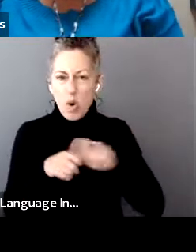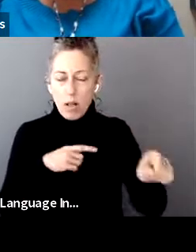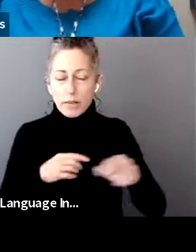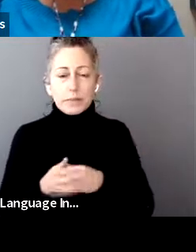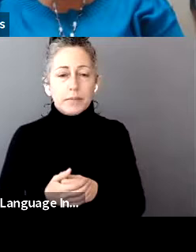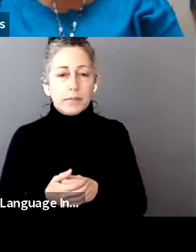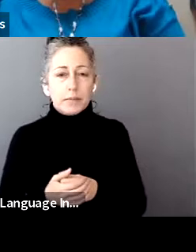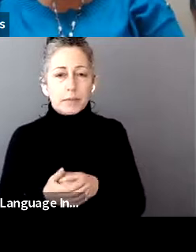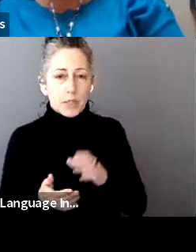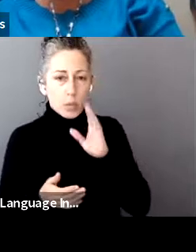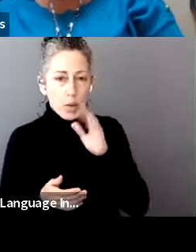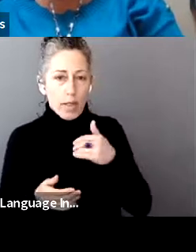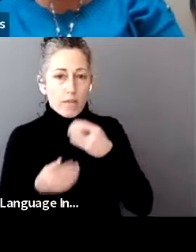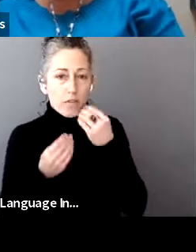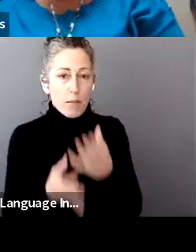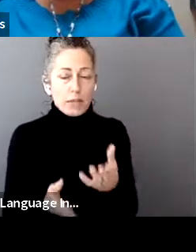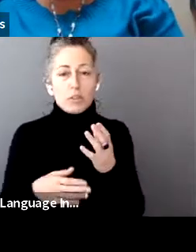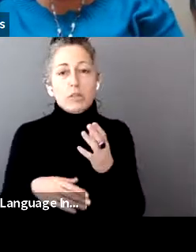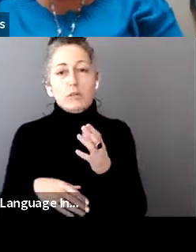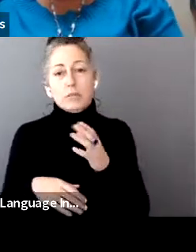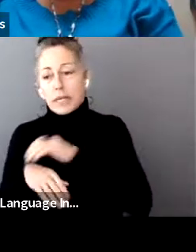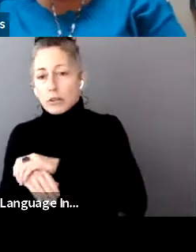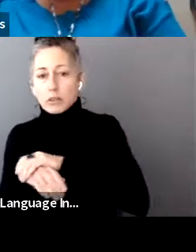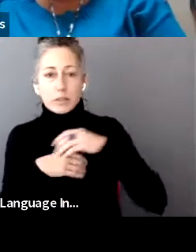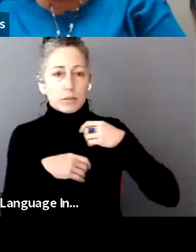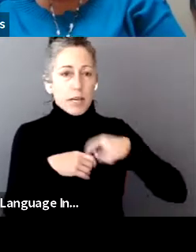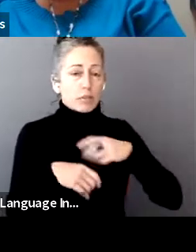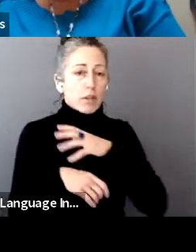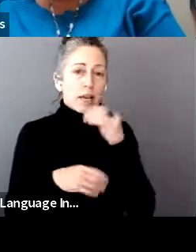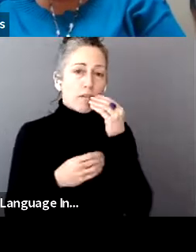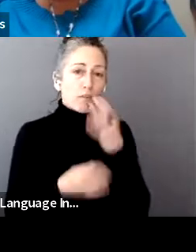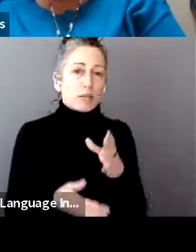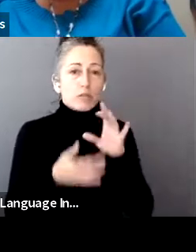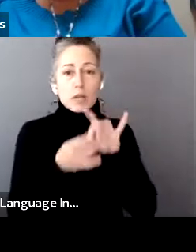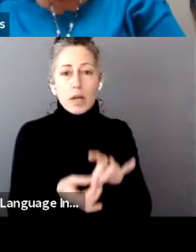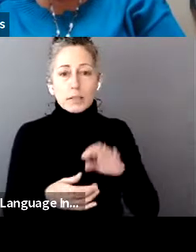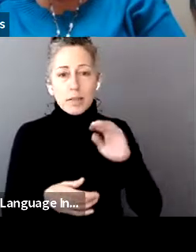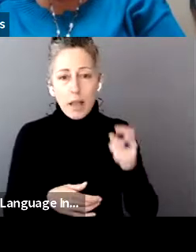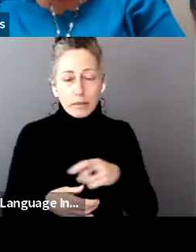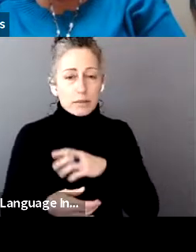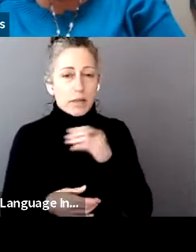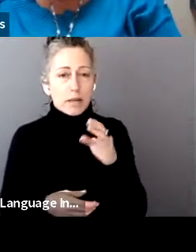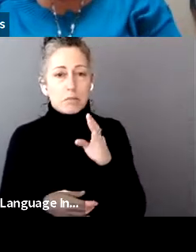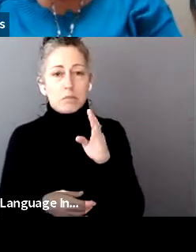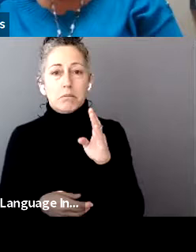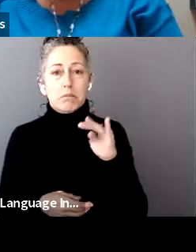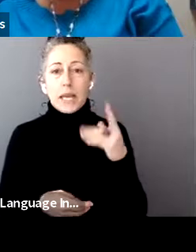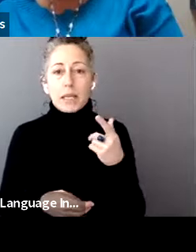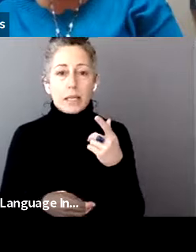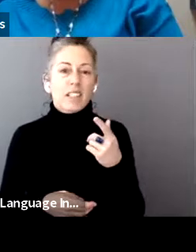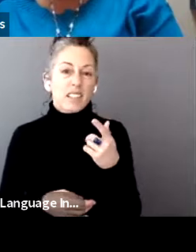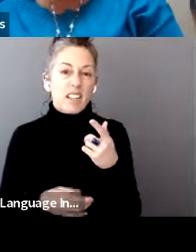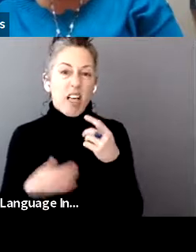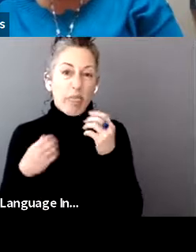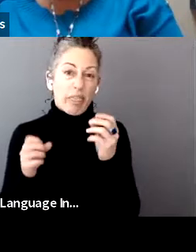information in English and Spanish, as well as information on taxes and banking help more generally. For